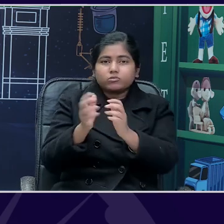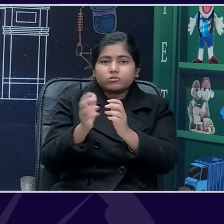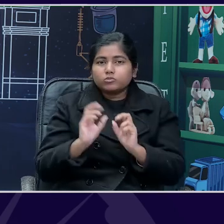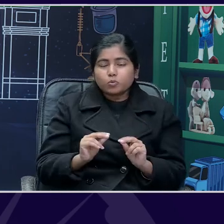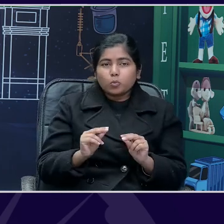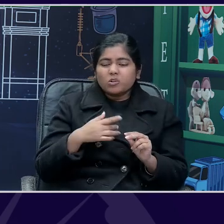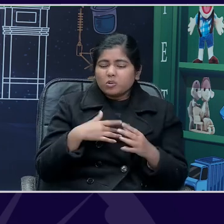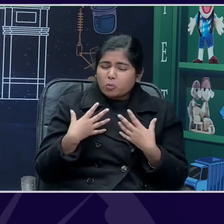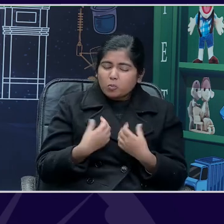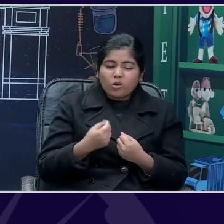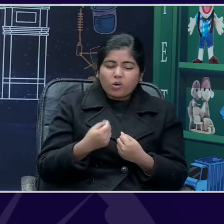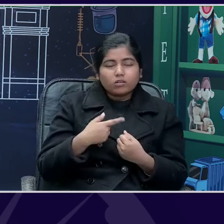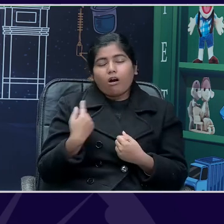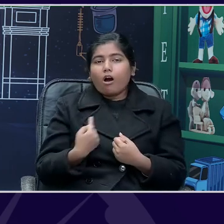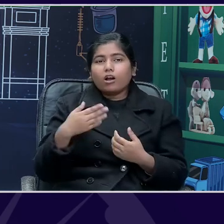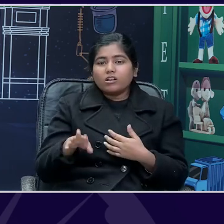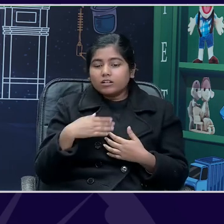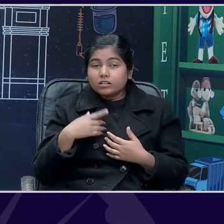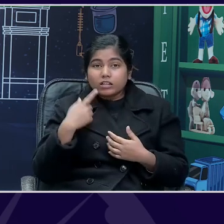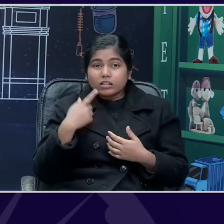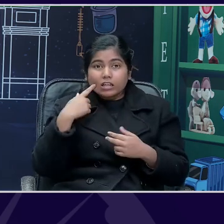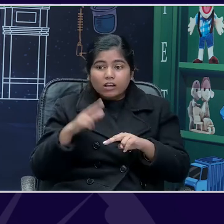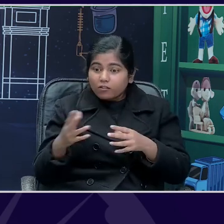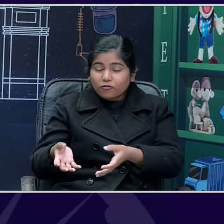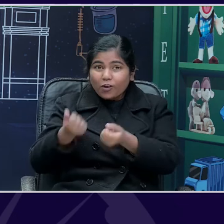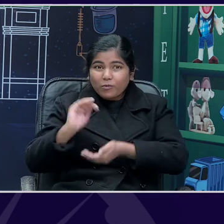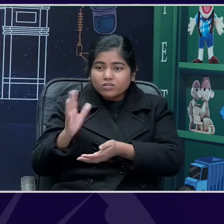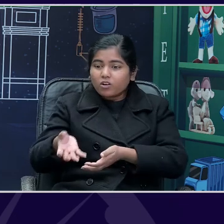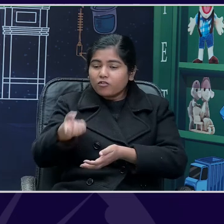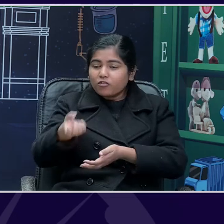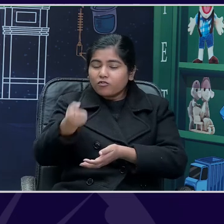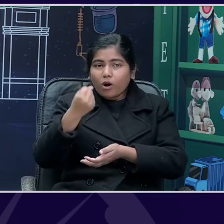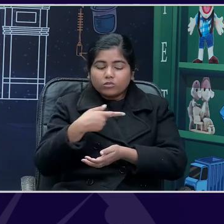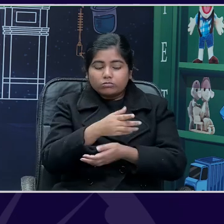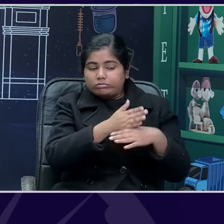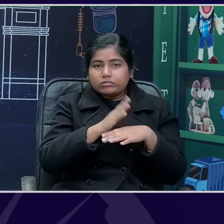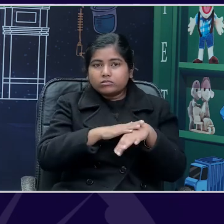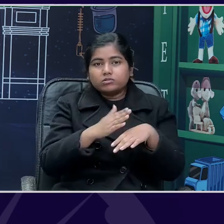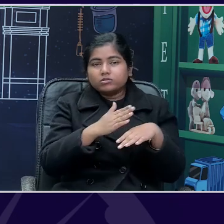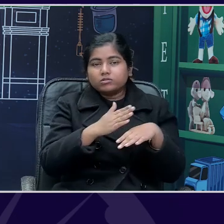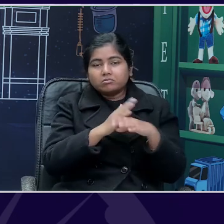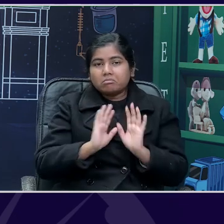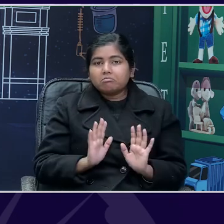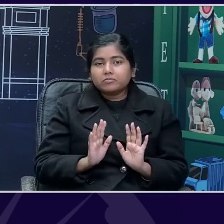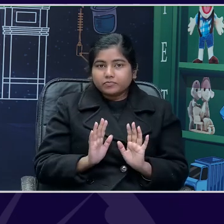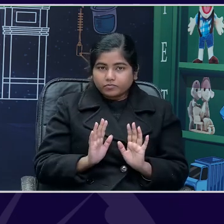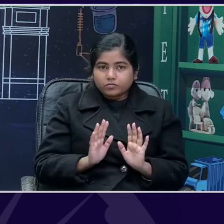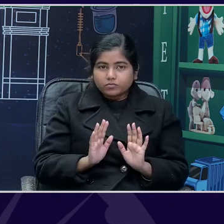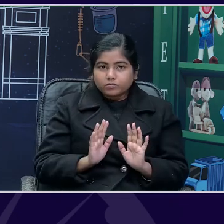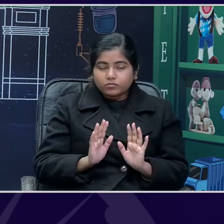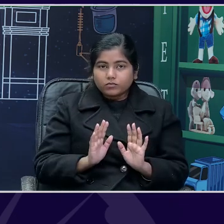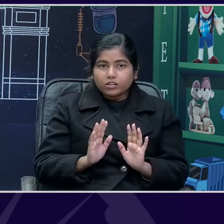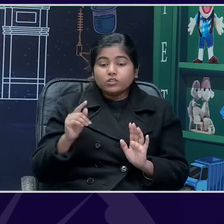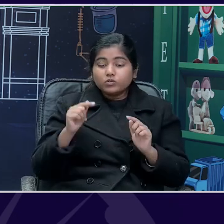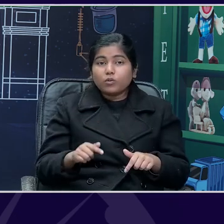find his joy if he found the fawn and his disappointment if he was not able to find the fawn. So, because he wanted